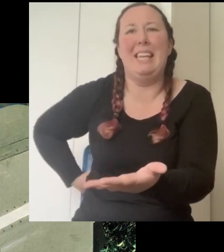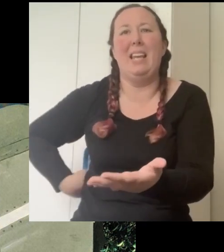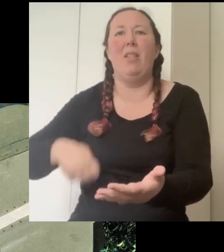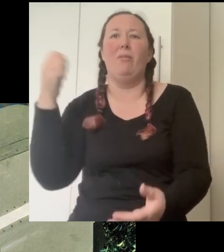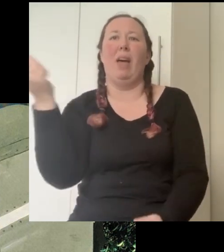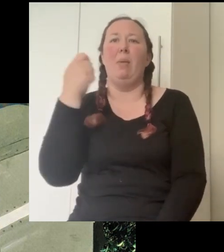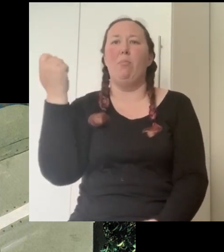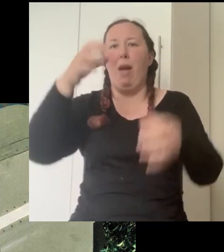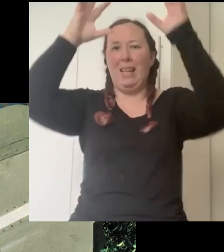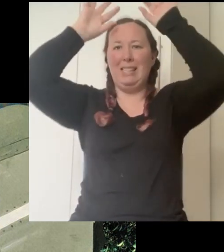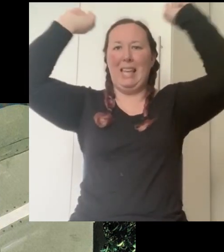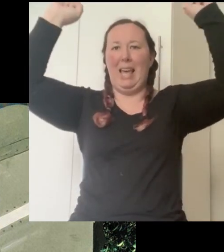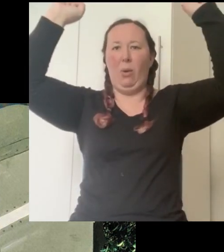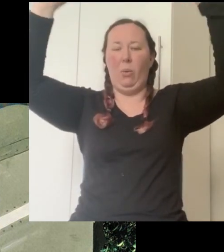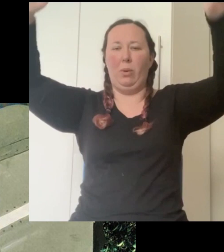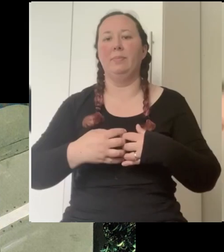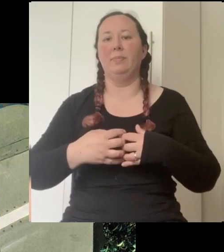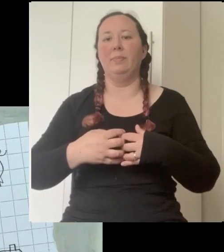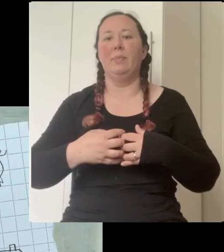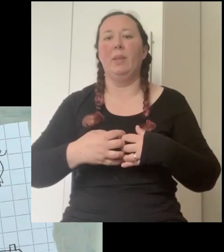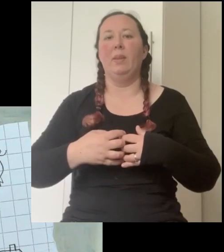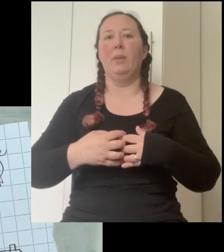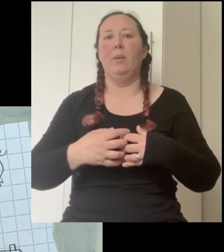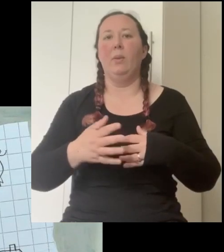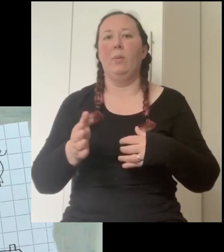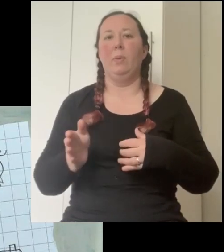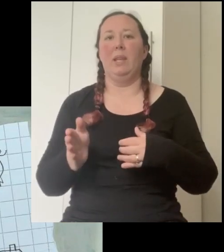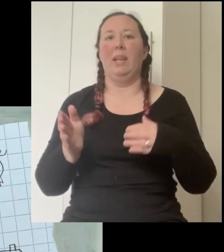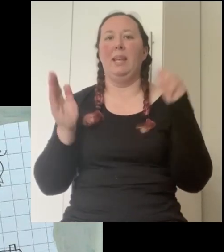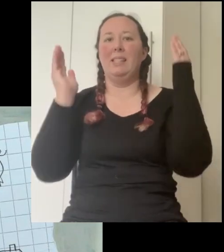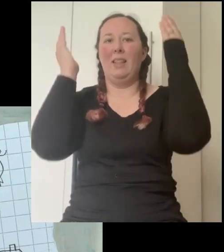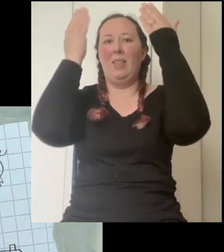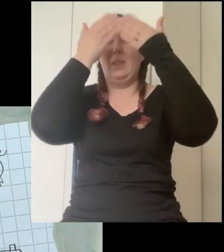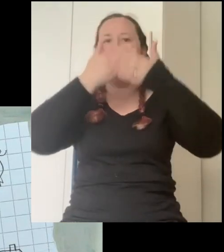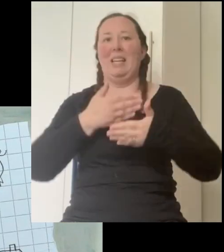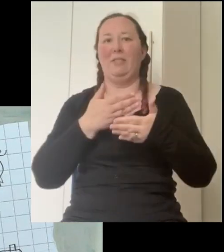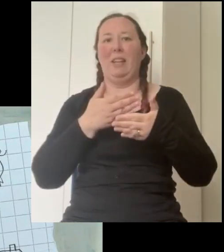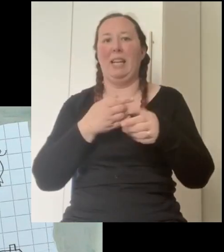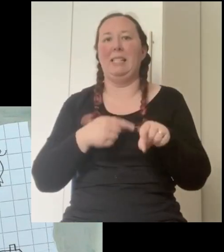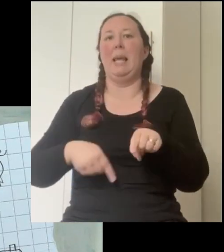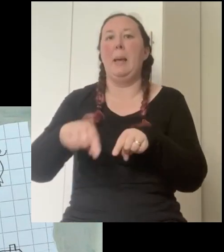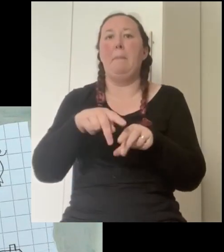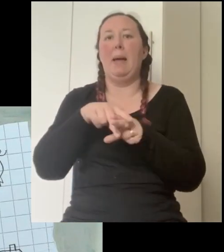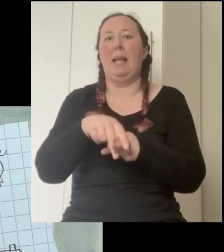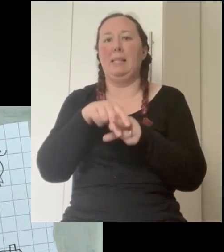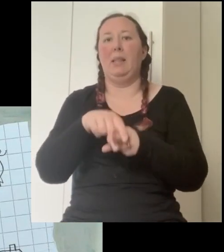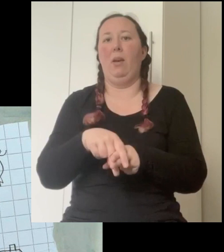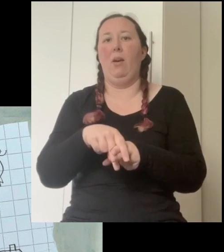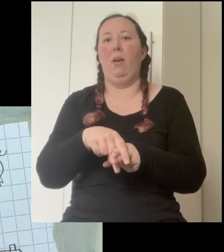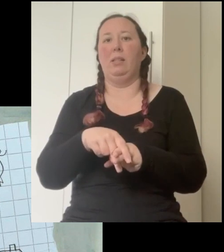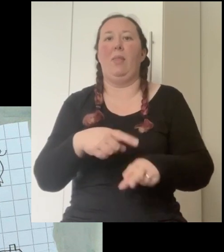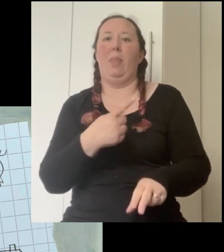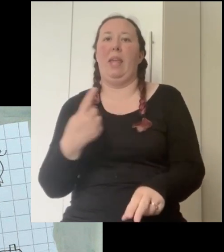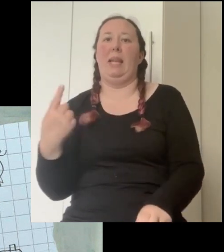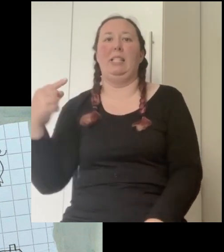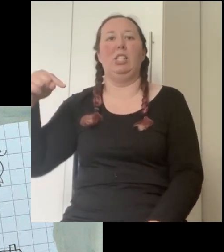to steal the fine prize cow open the gate at dead of night pass the